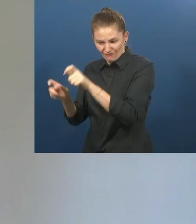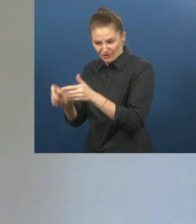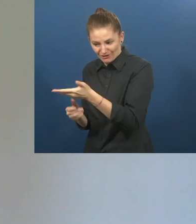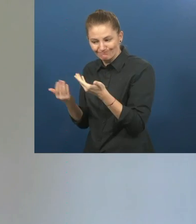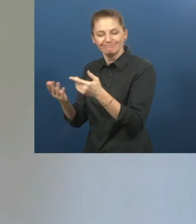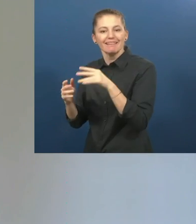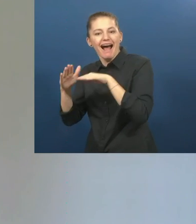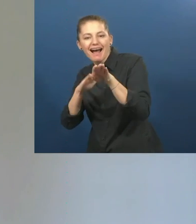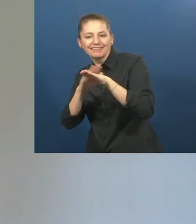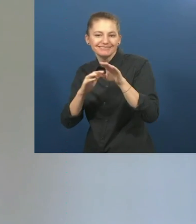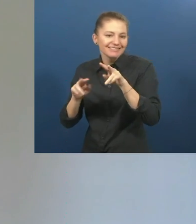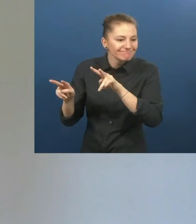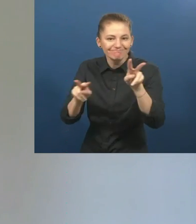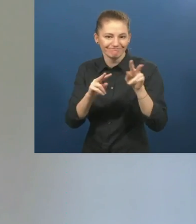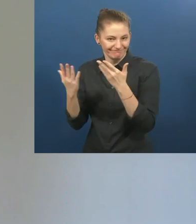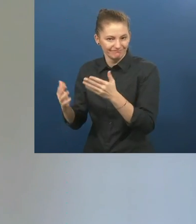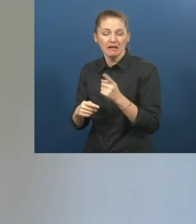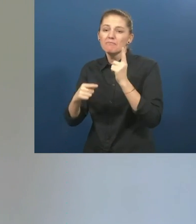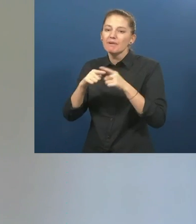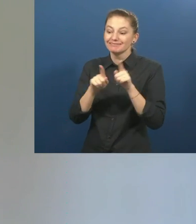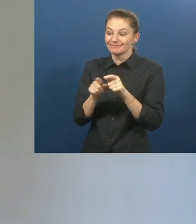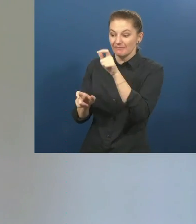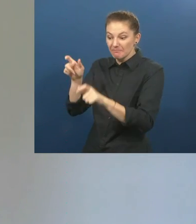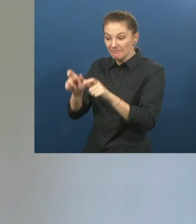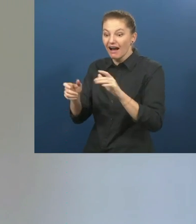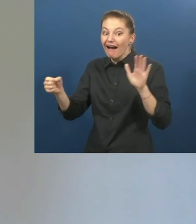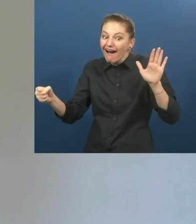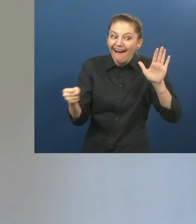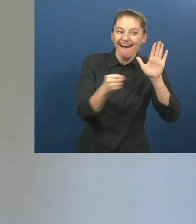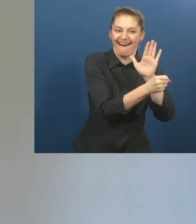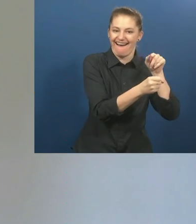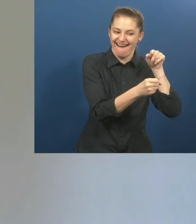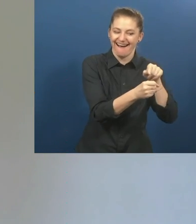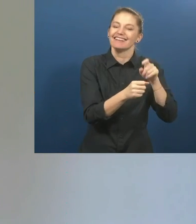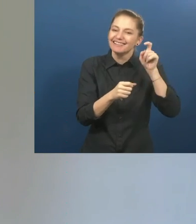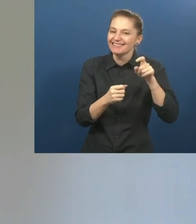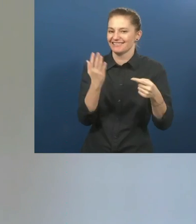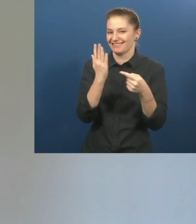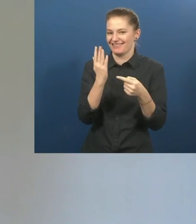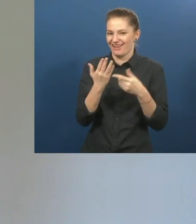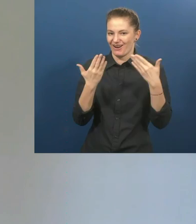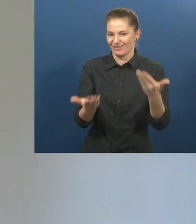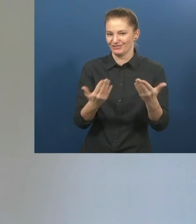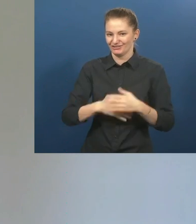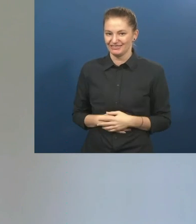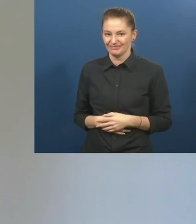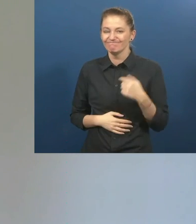and for the employees that are getting hired into businesses. I think that our employment agencies and our funding systems need better